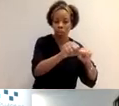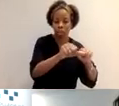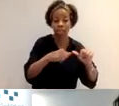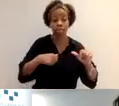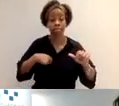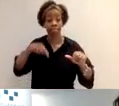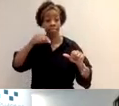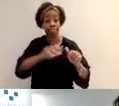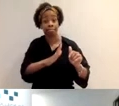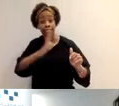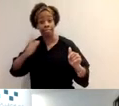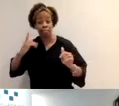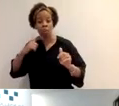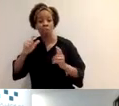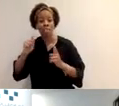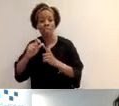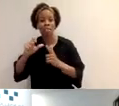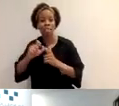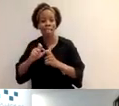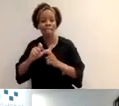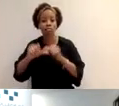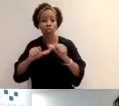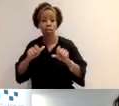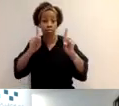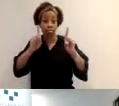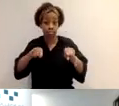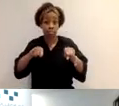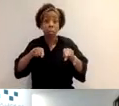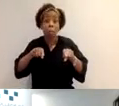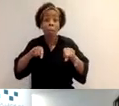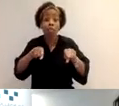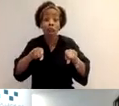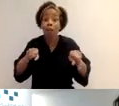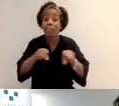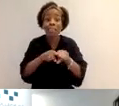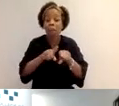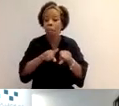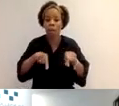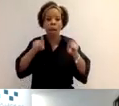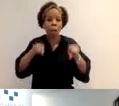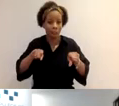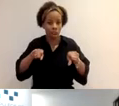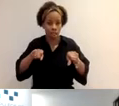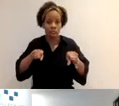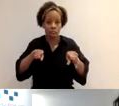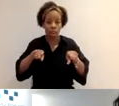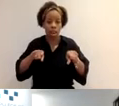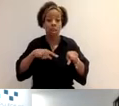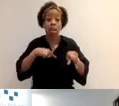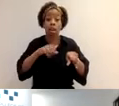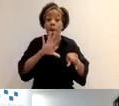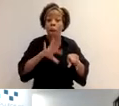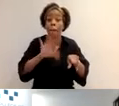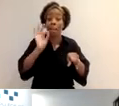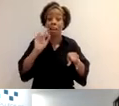in parallel to renewals. However, it is a separate process. So my recommendations to you are, if you are selected for audit, you